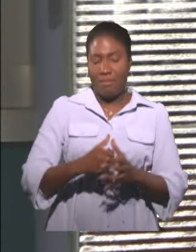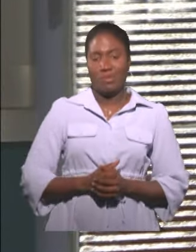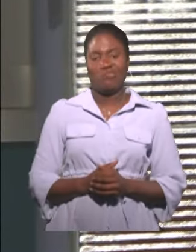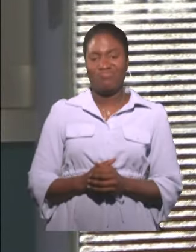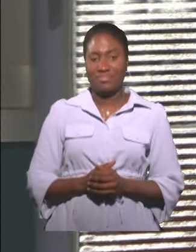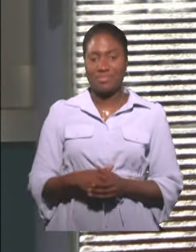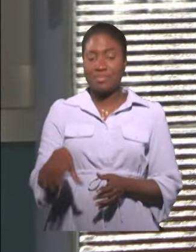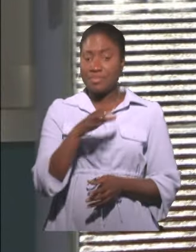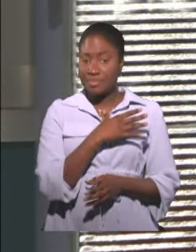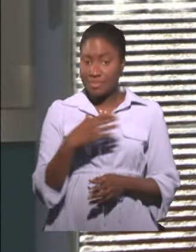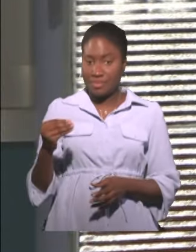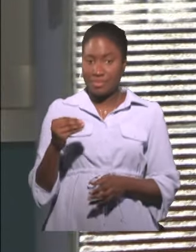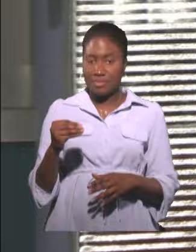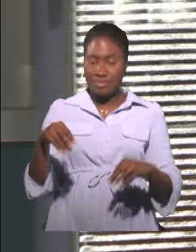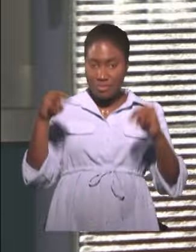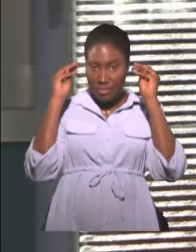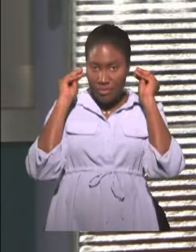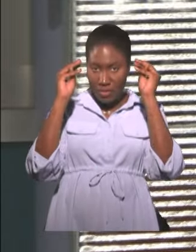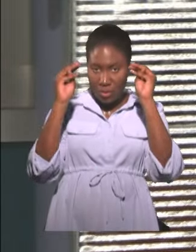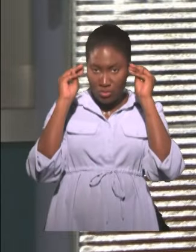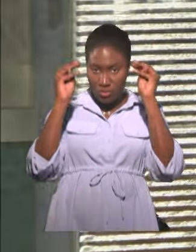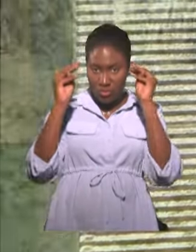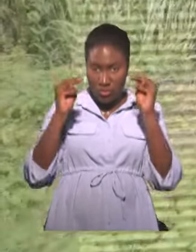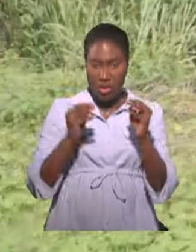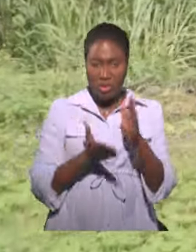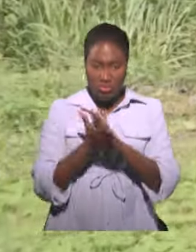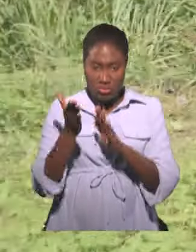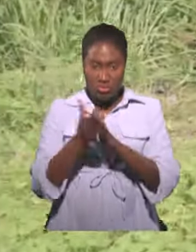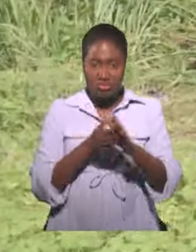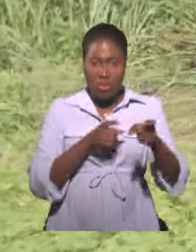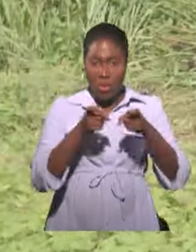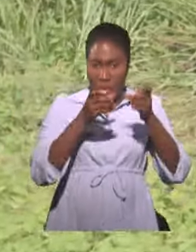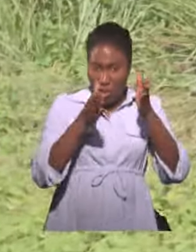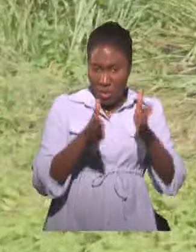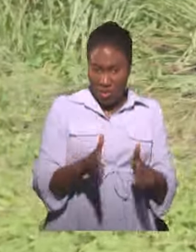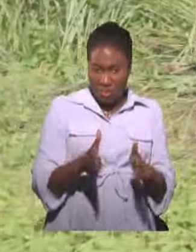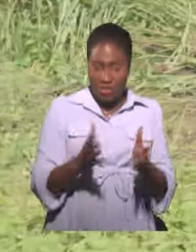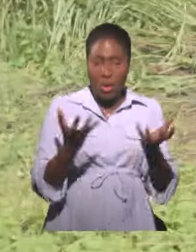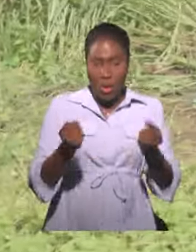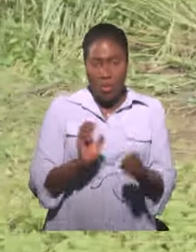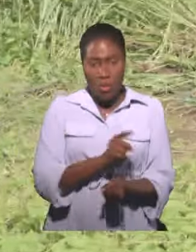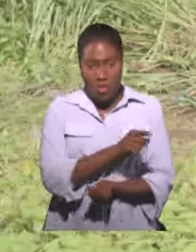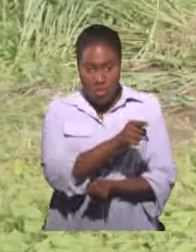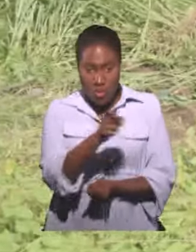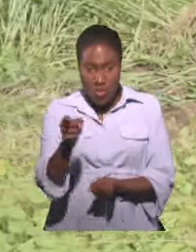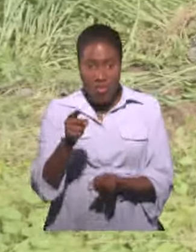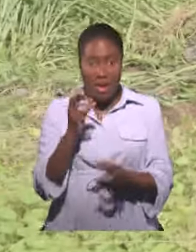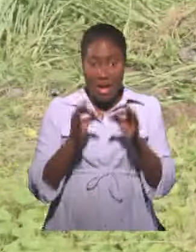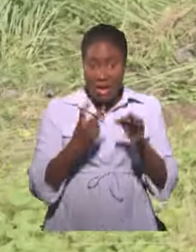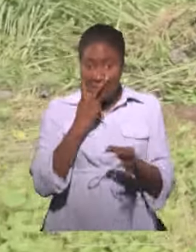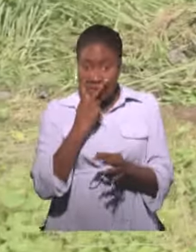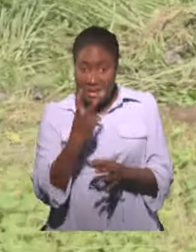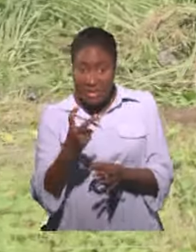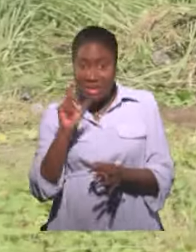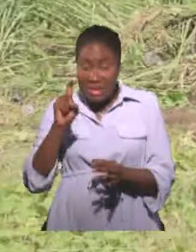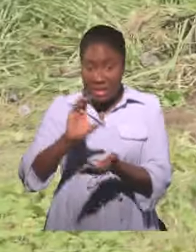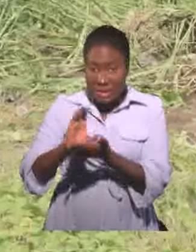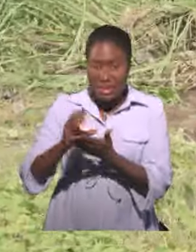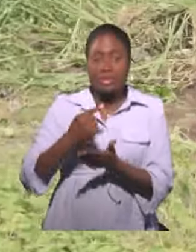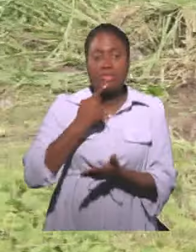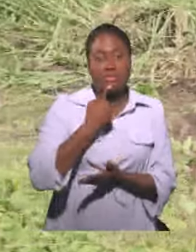And the ministry's operations coordinator, Ariel Saunders, is urging the public to submit areas they believe should be prioritized.